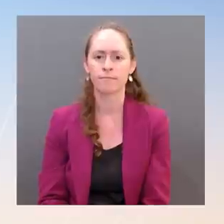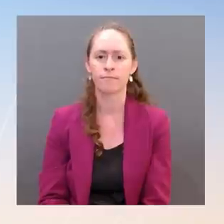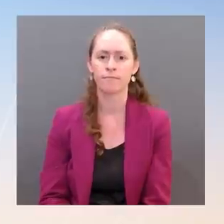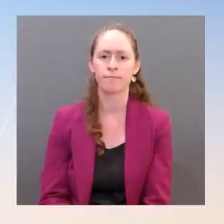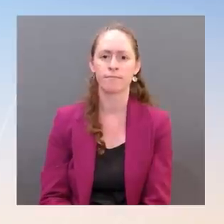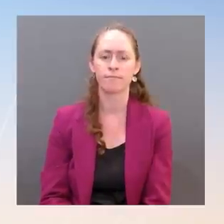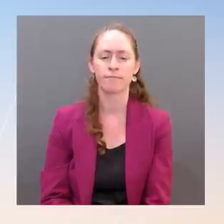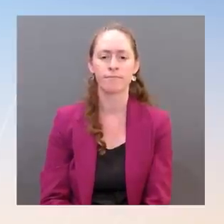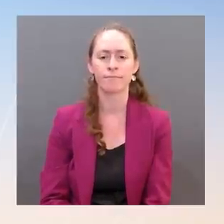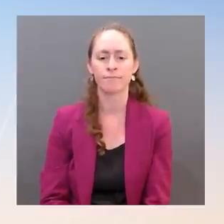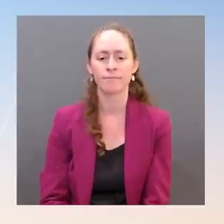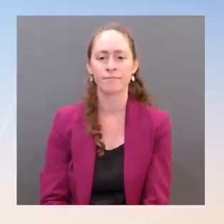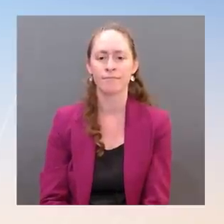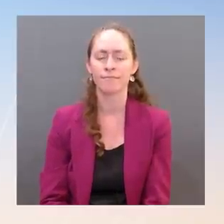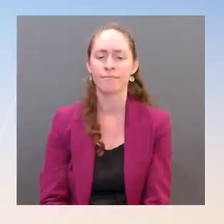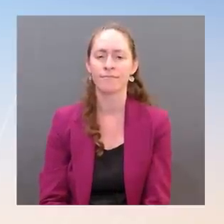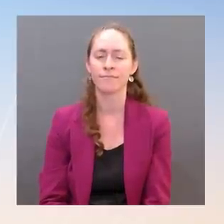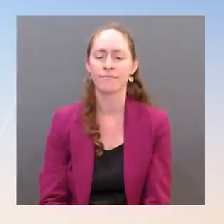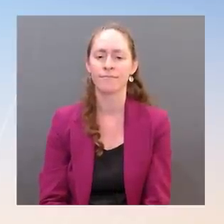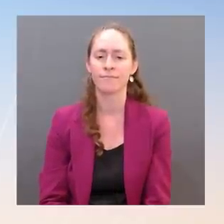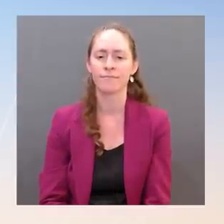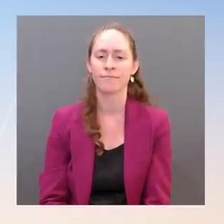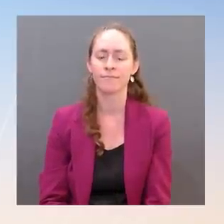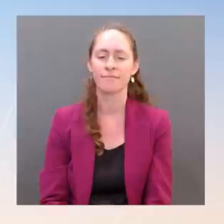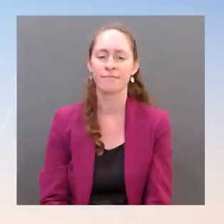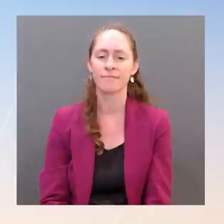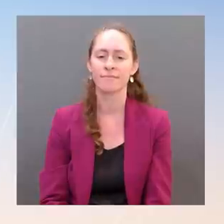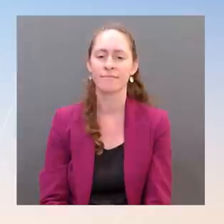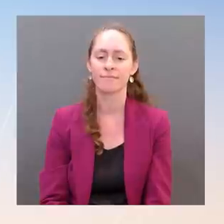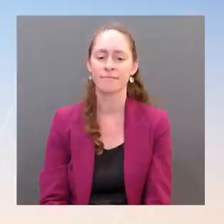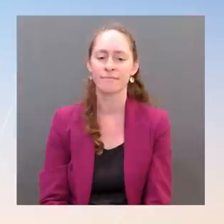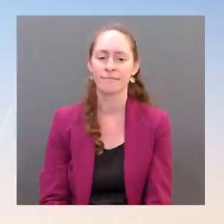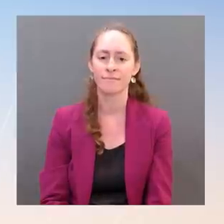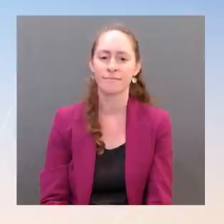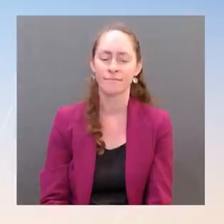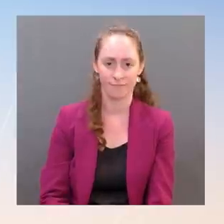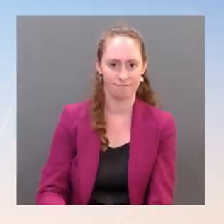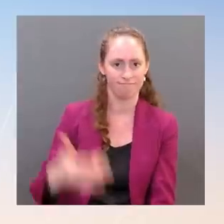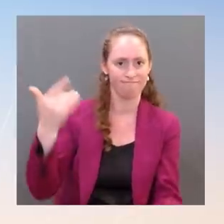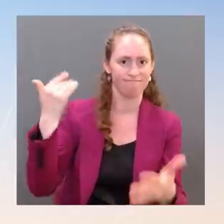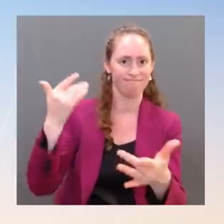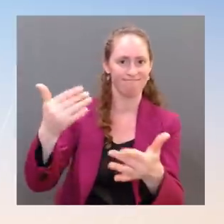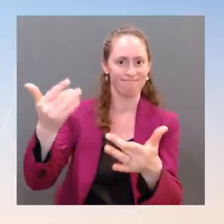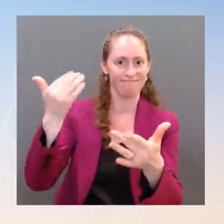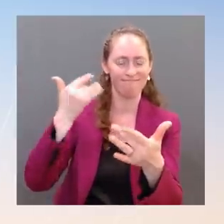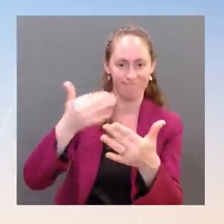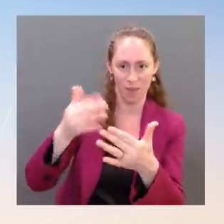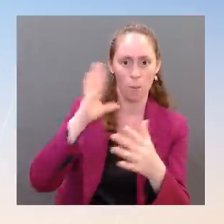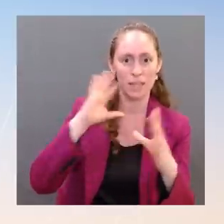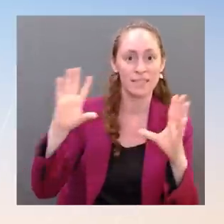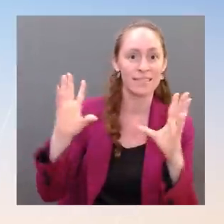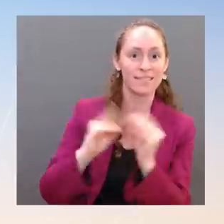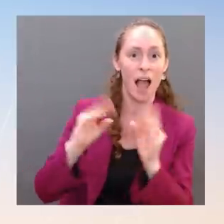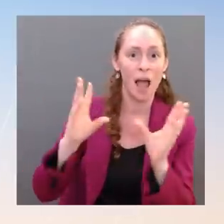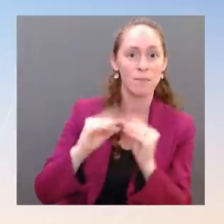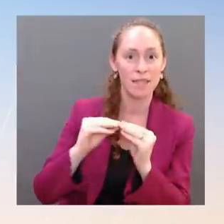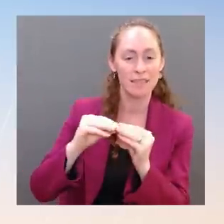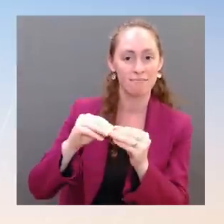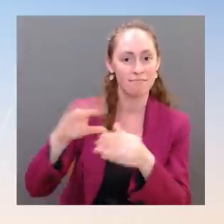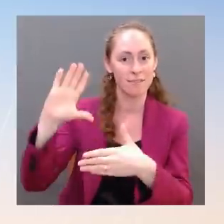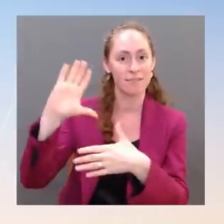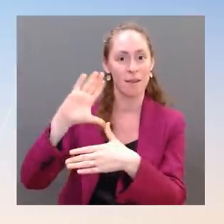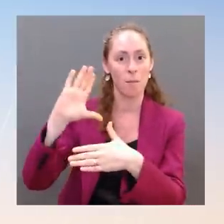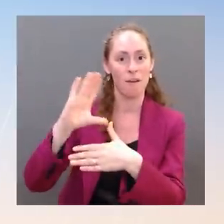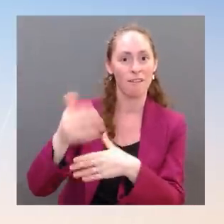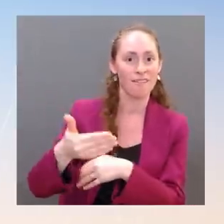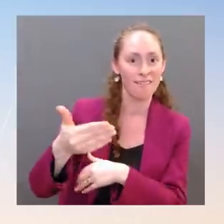three weeks away from the Summit of the Americas. You've got Chris Dodd down in Mexico today trying to convince President Lopez Obrador to come. What's the president's level of optimism